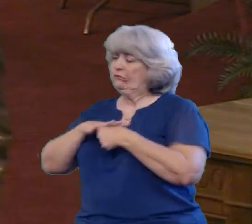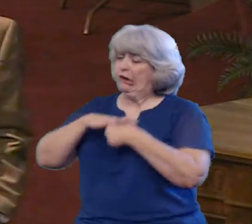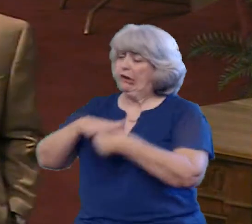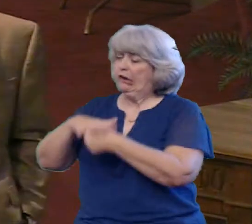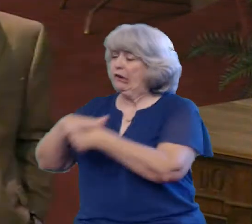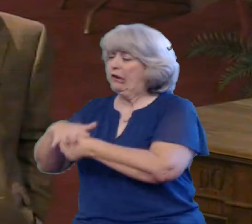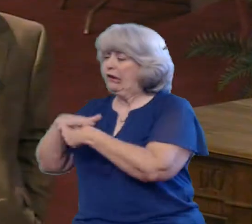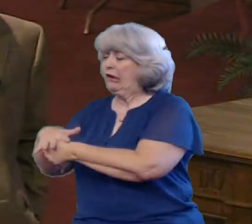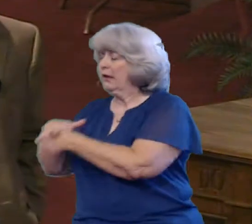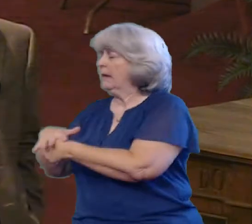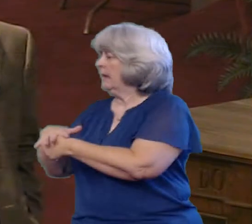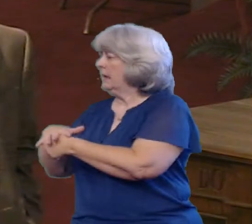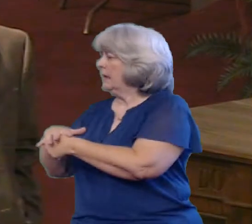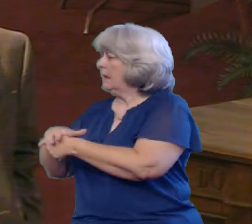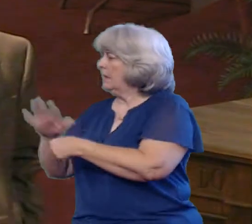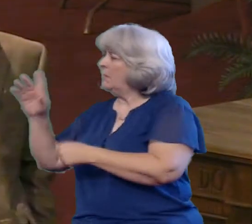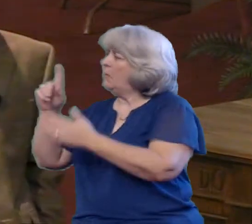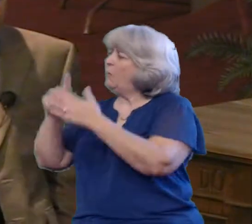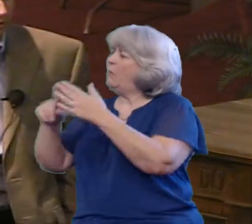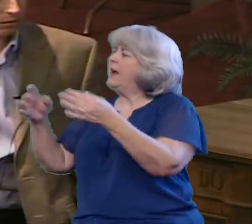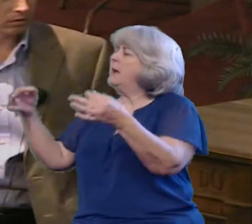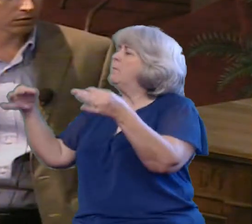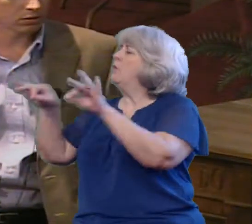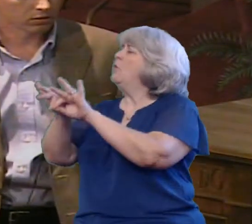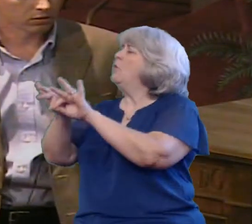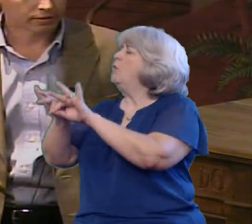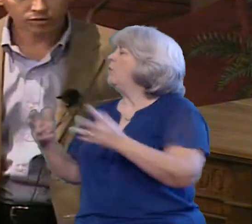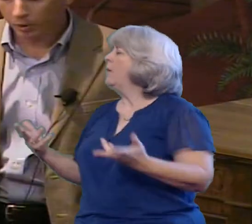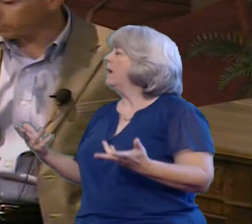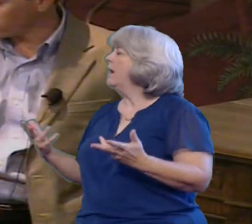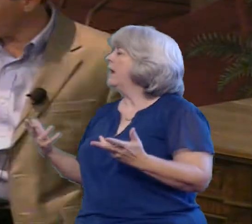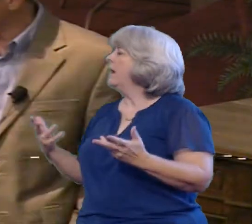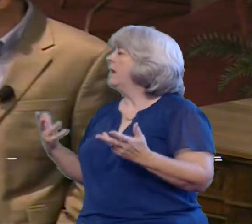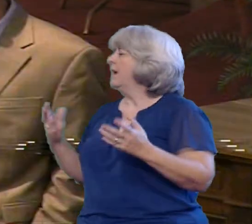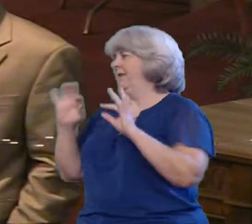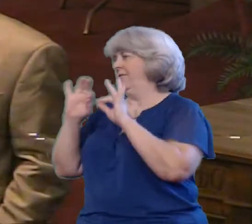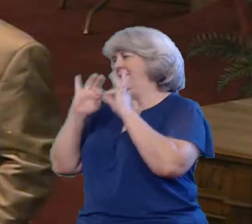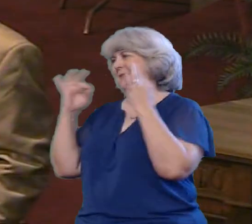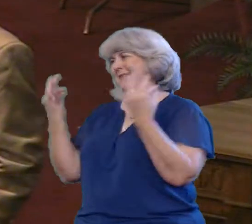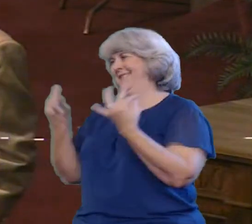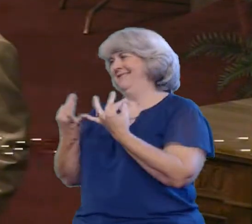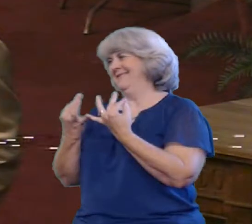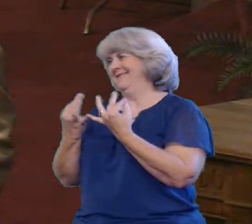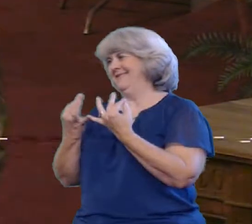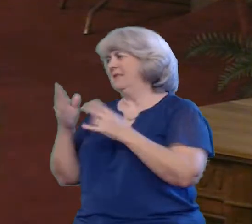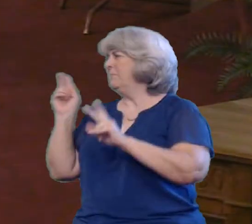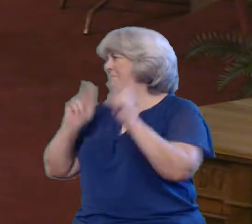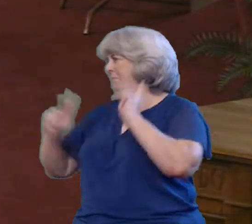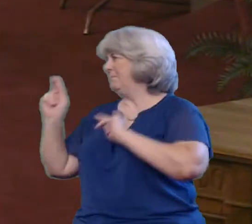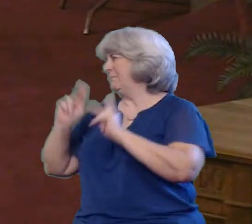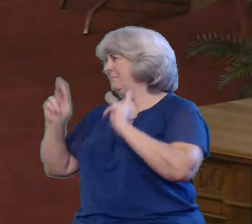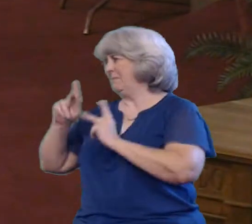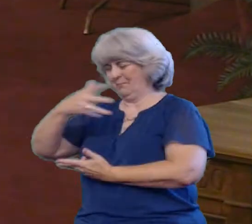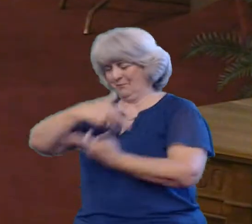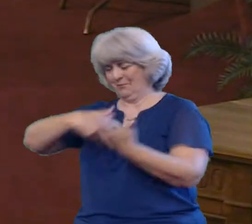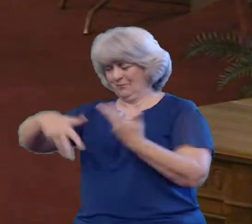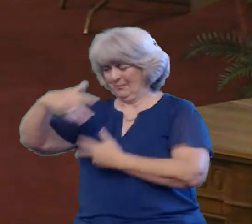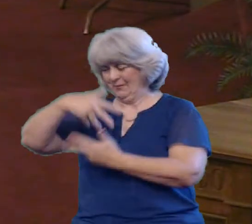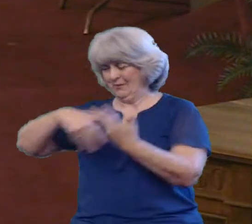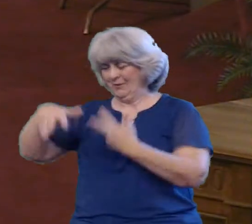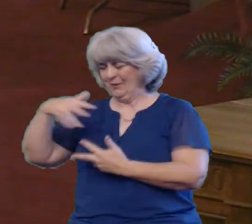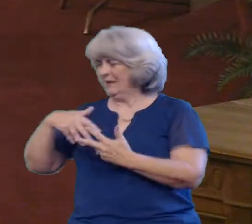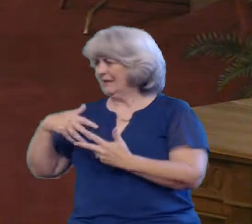things in our life And that's our families And that's the people around us That are essential to who we are